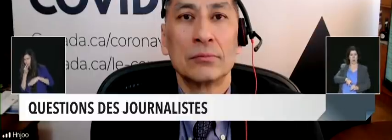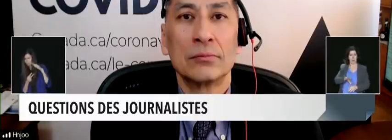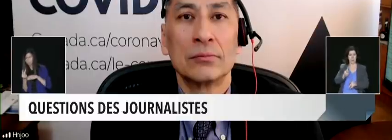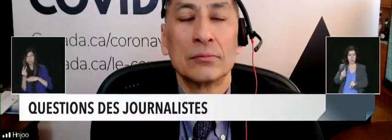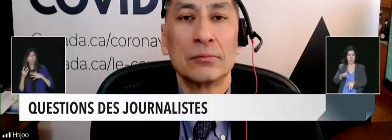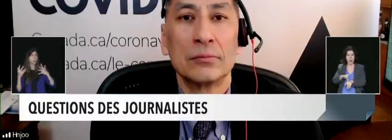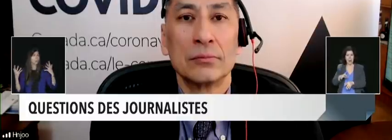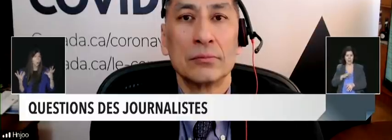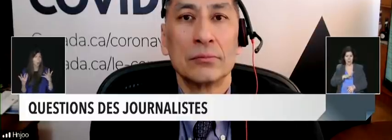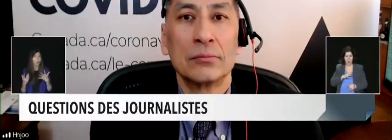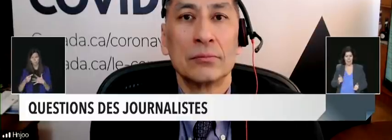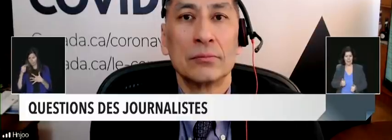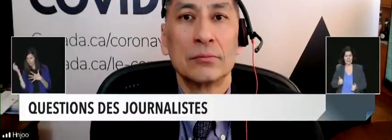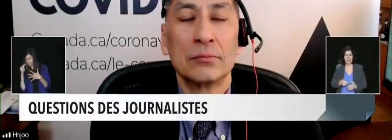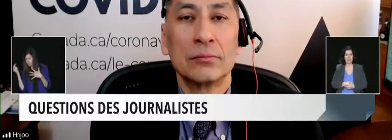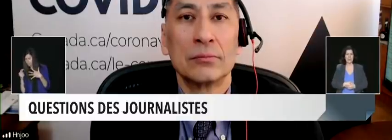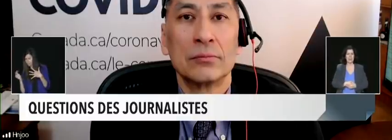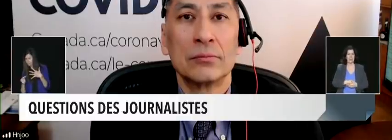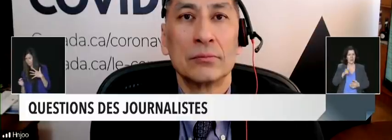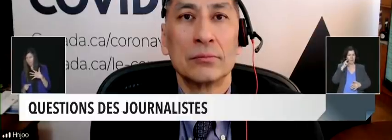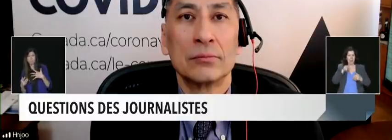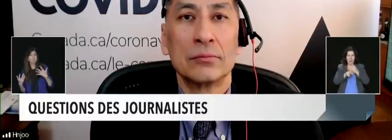What do provinces need to prepare for?